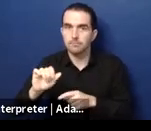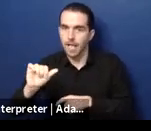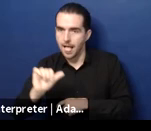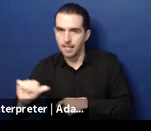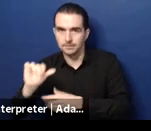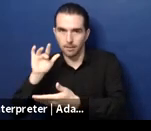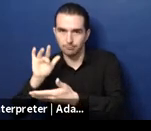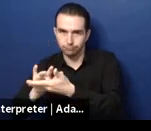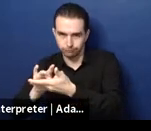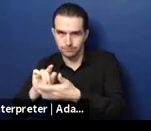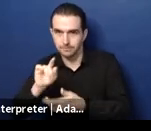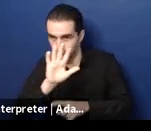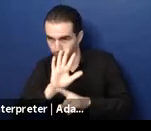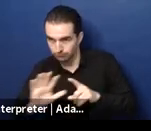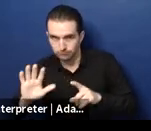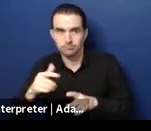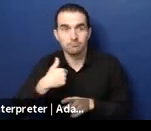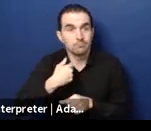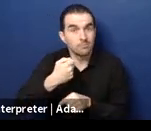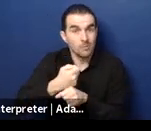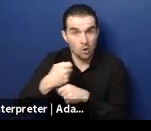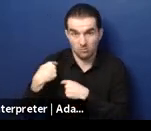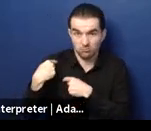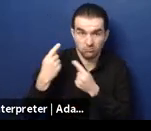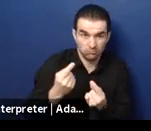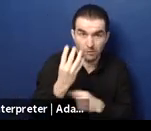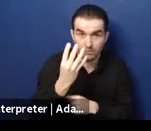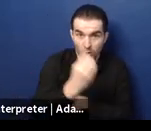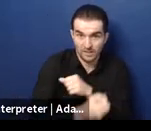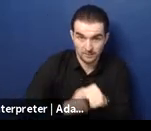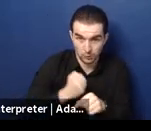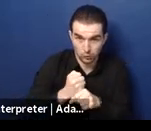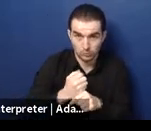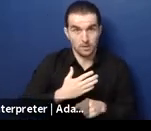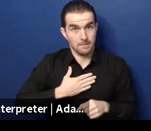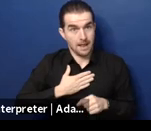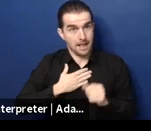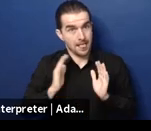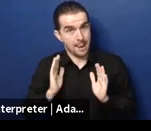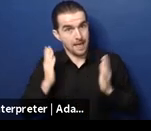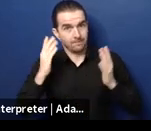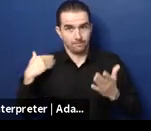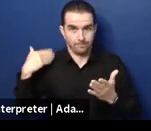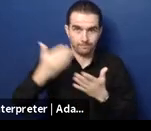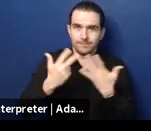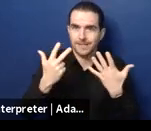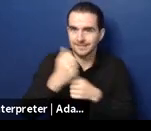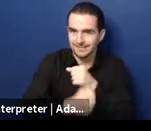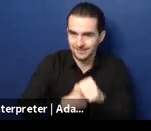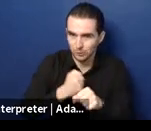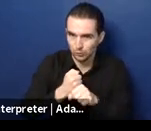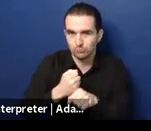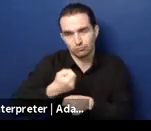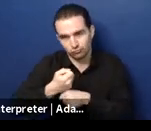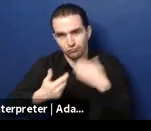That needs to be eliminated, institutional care, we have the highest rate of children in